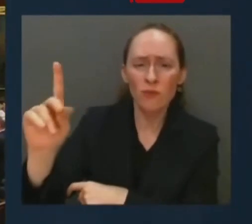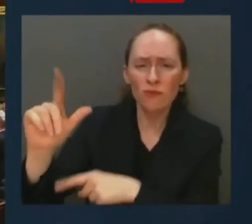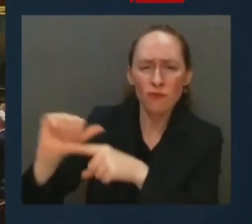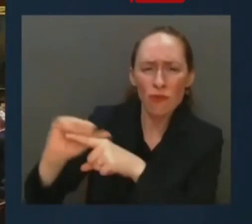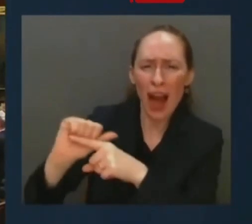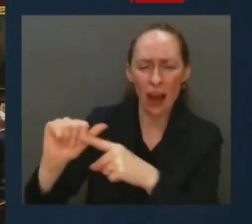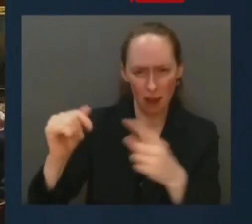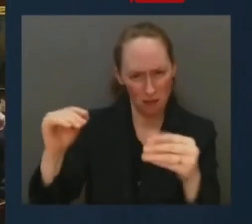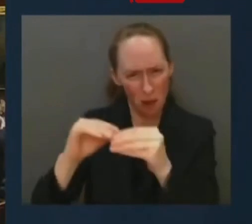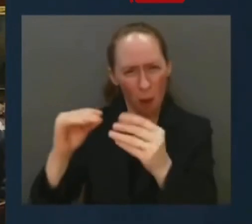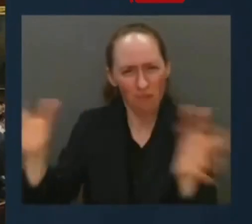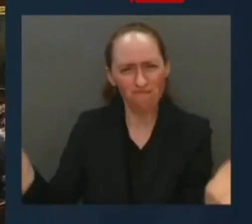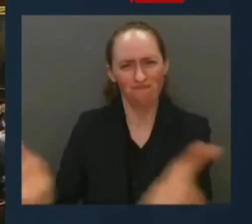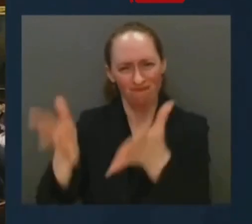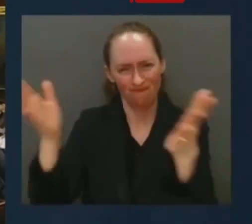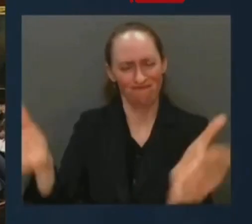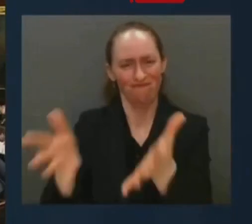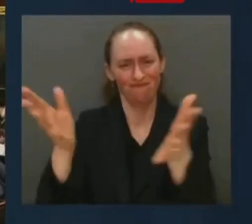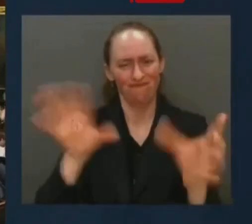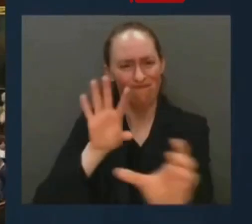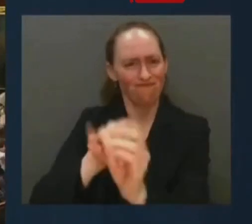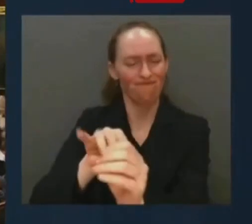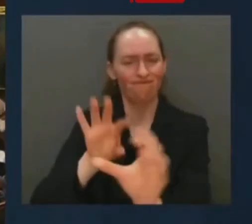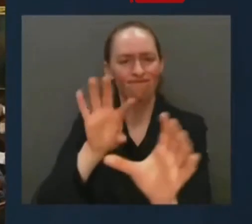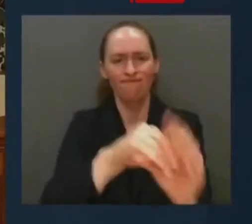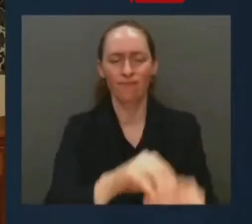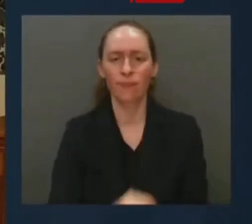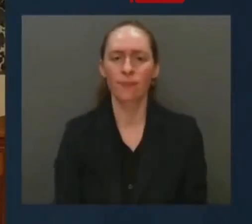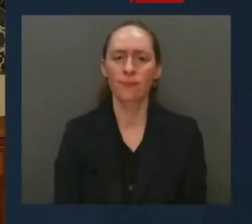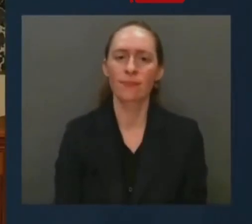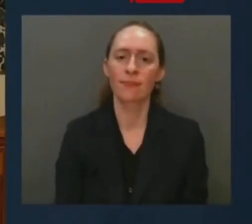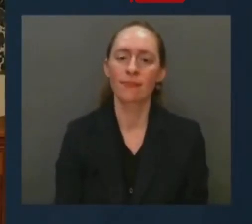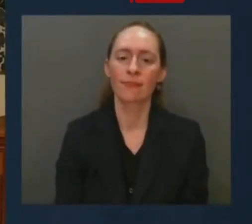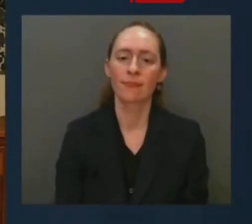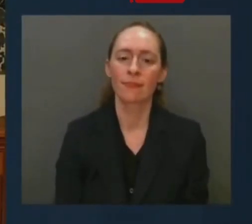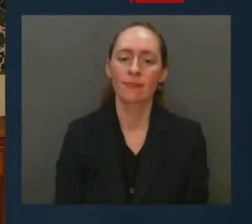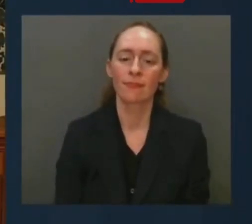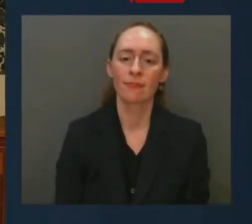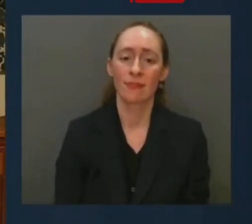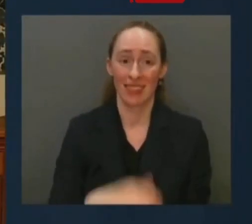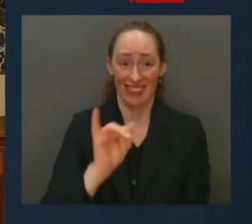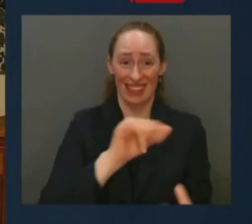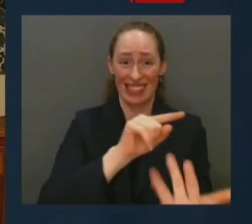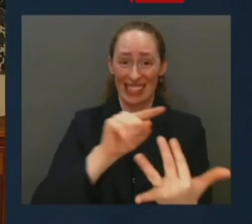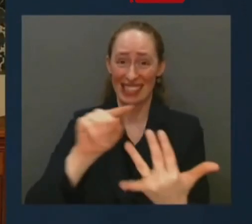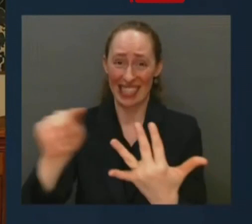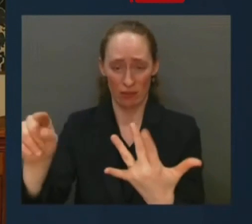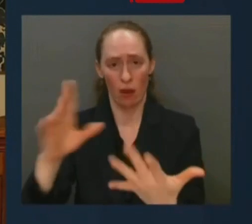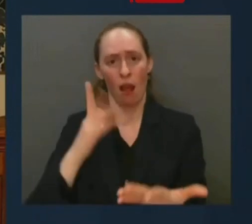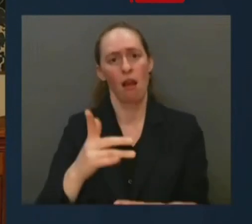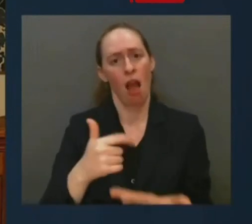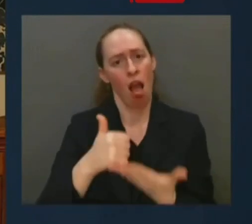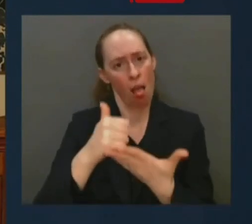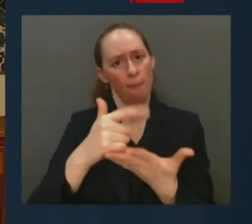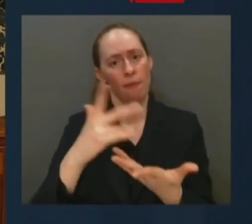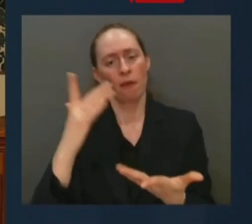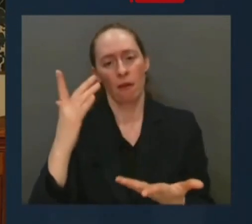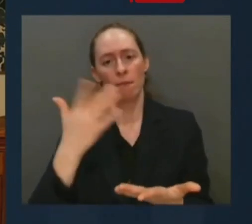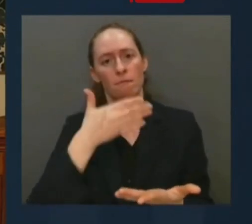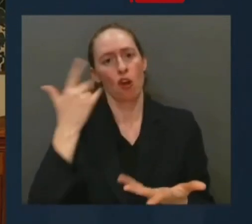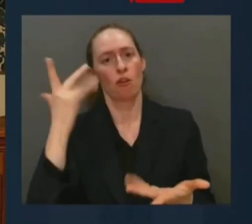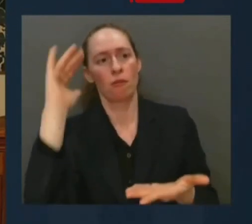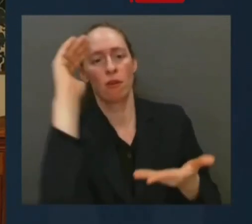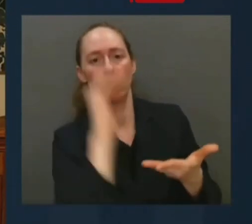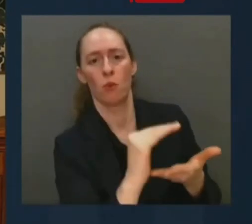All this can help prevent violence in the first place. And when police officers or police